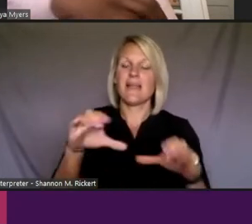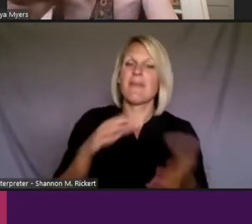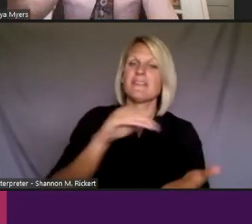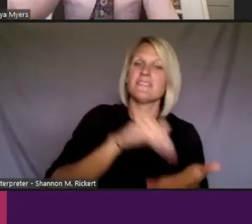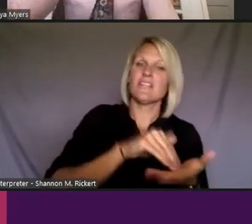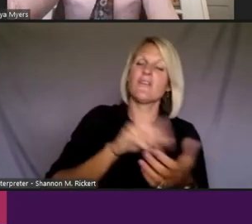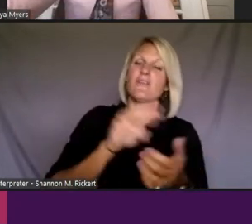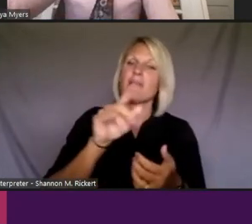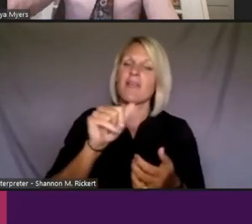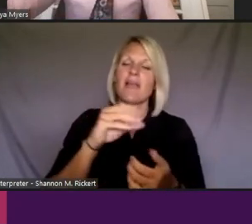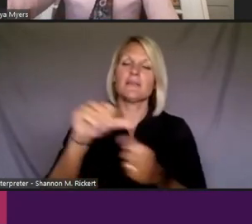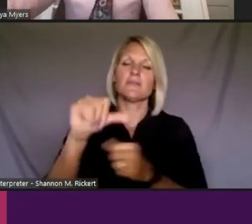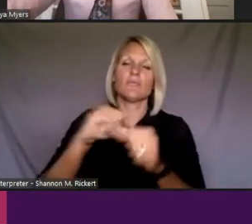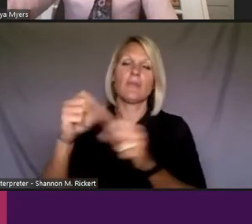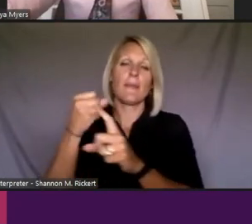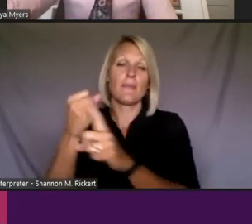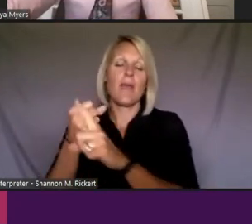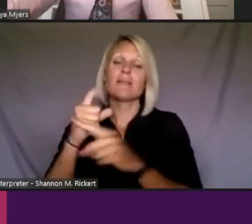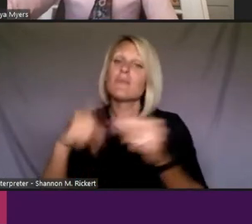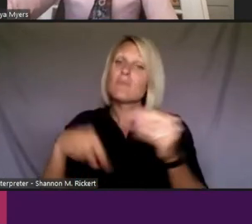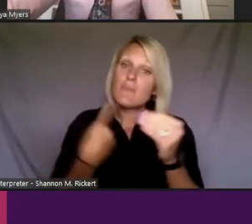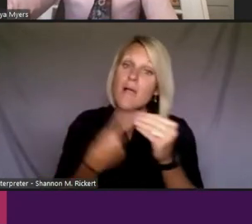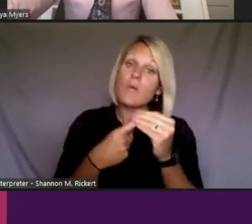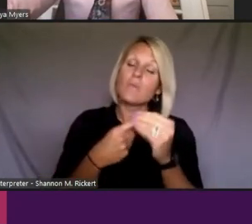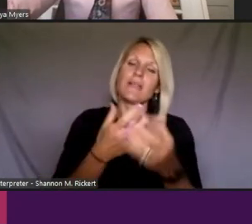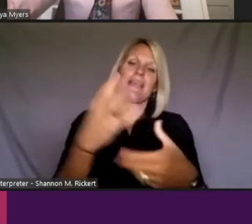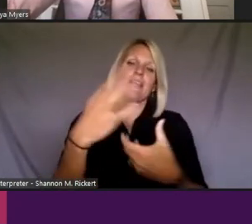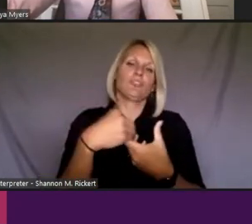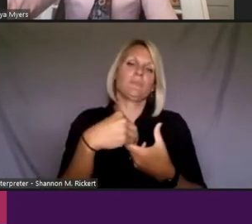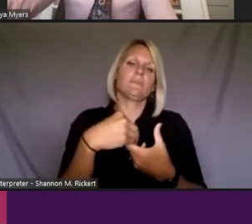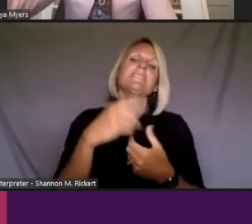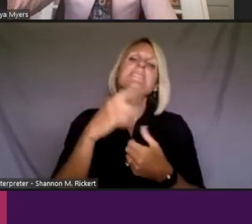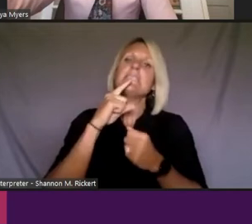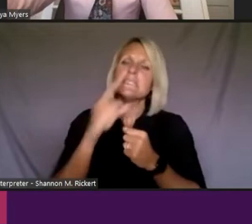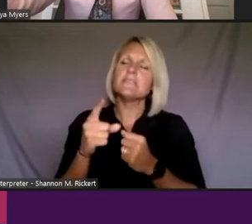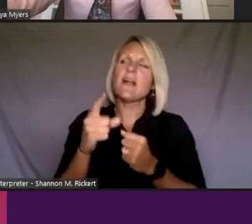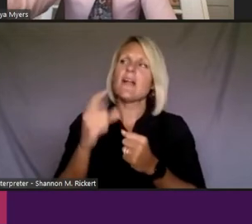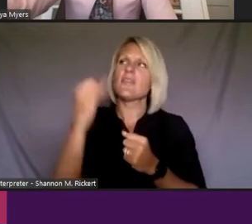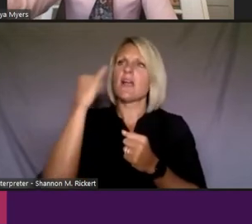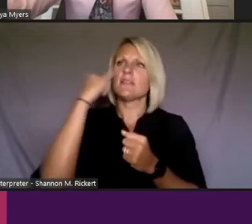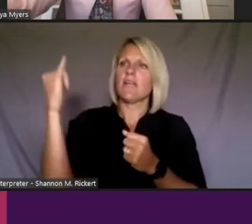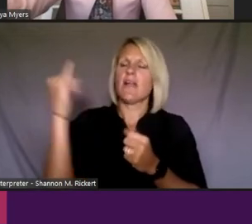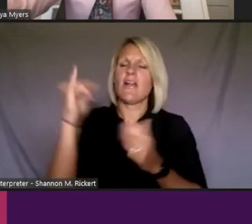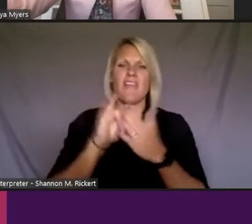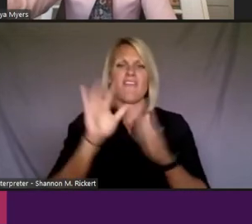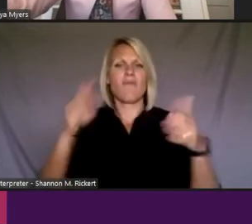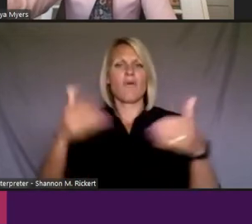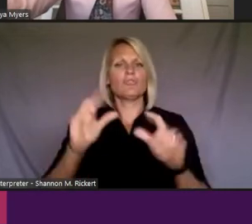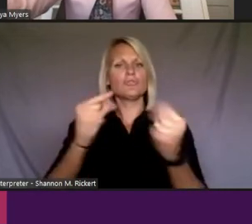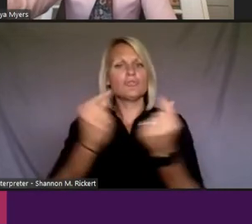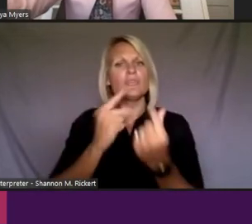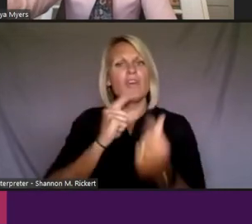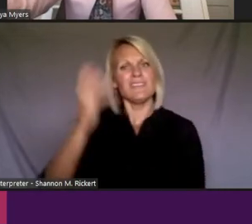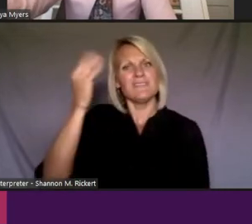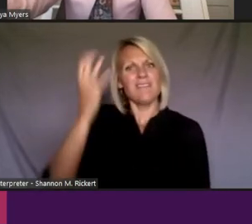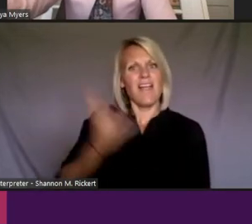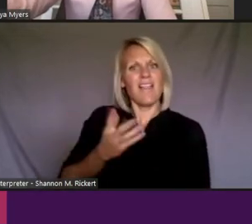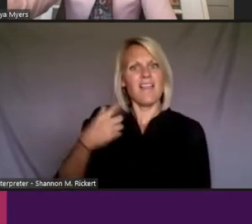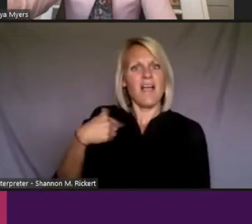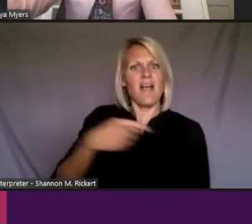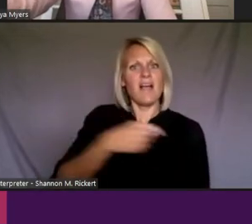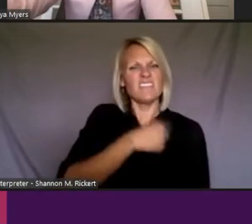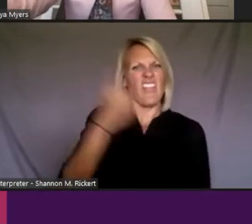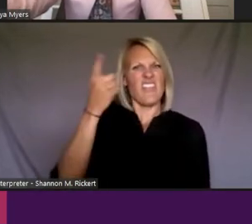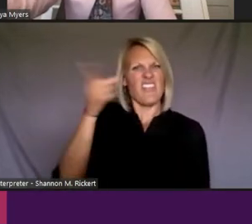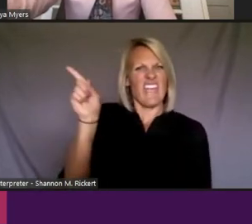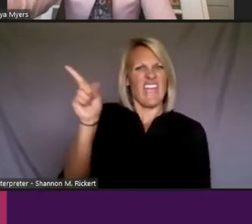on engagement and impact is this idea that focus groups are telling us that they want to